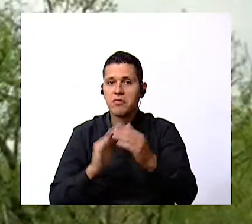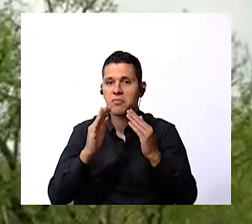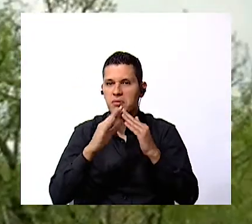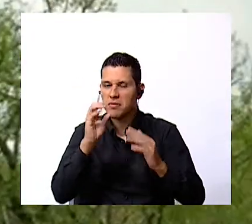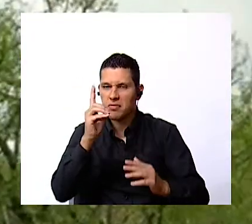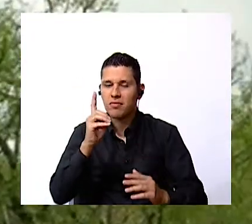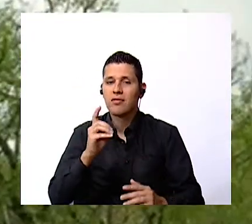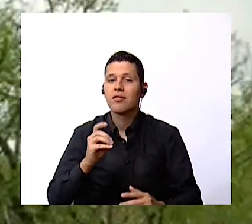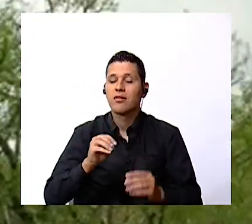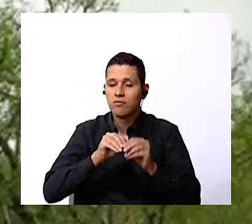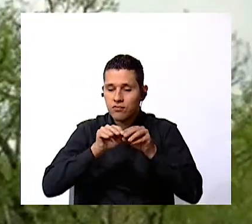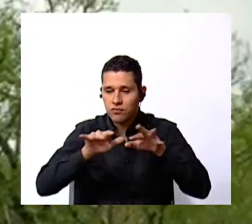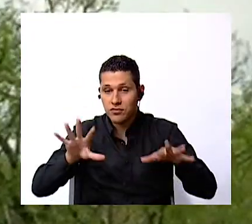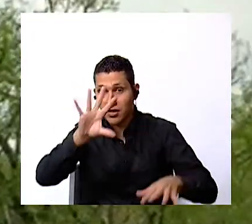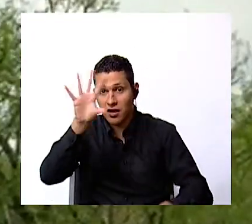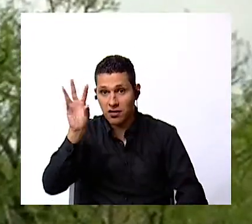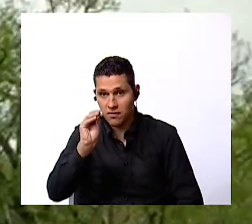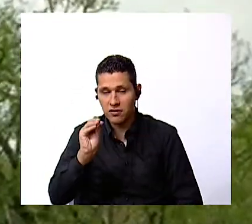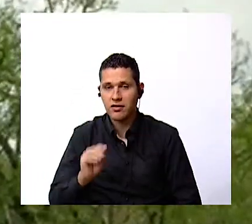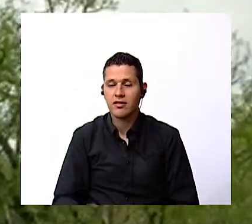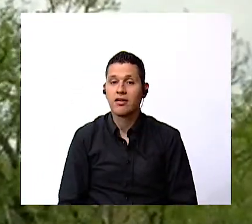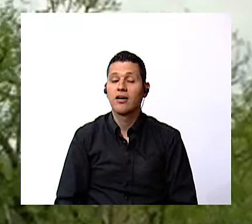giraffes live in a savannah